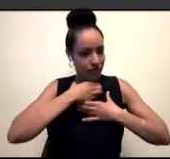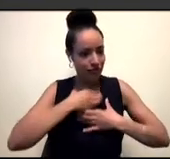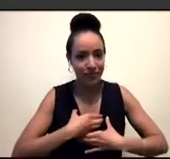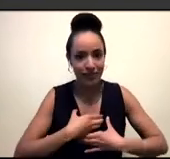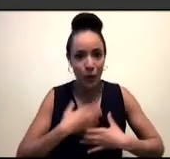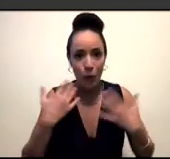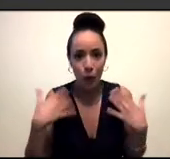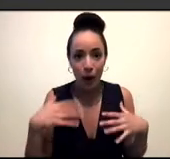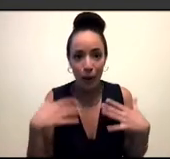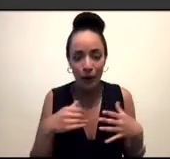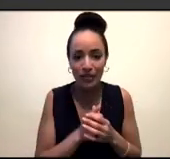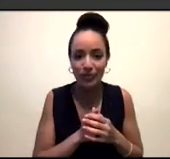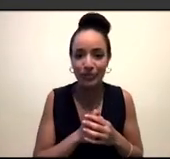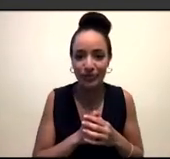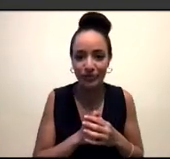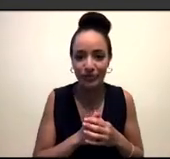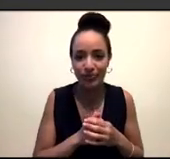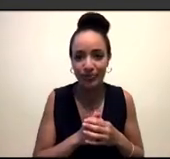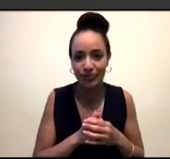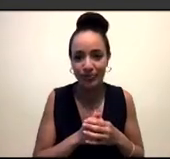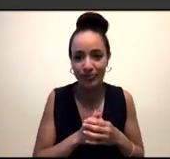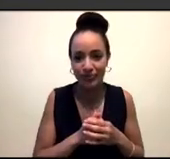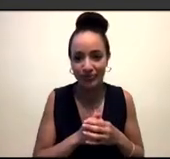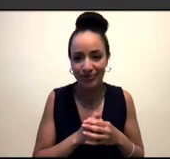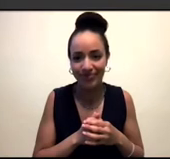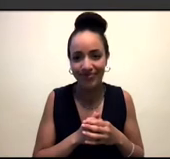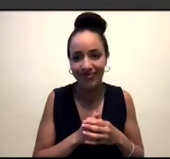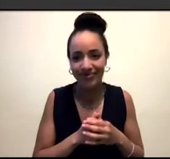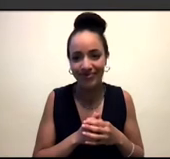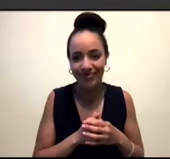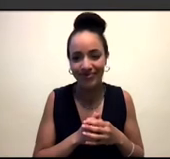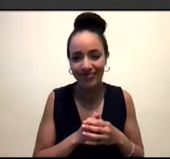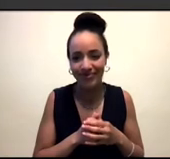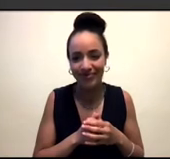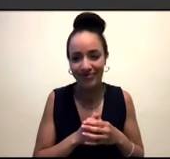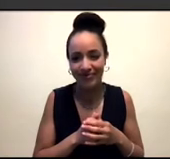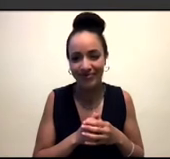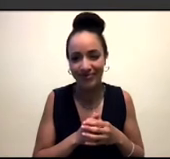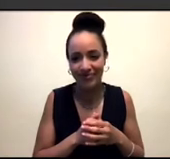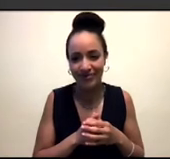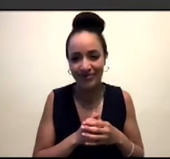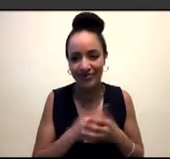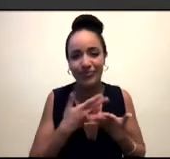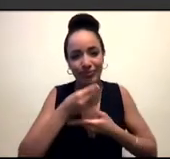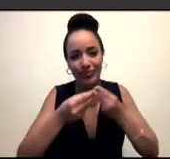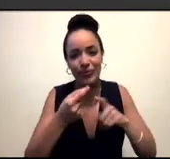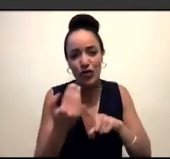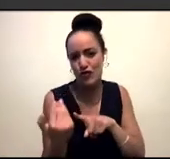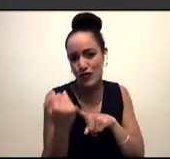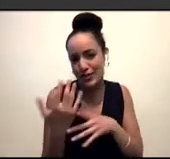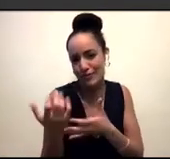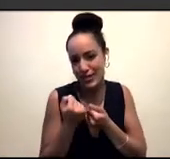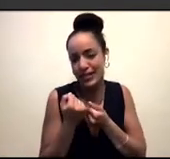don't know, some folks are watching, well, now when this airs, it won't be last night, of course, but this past week, I